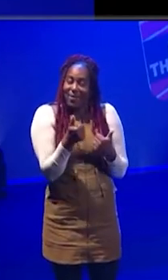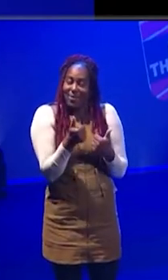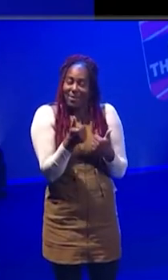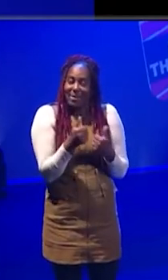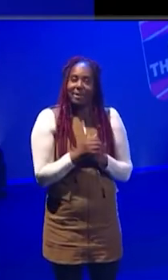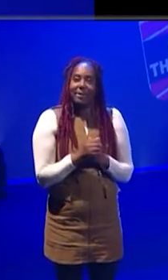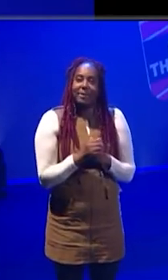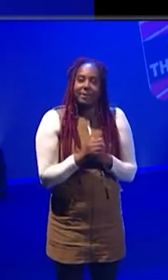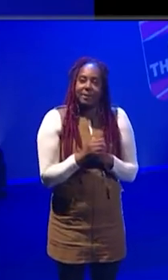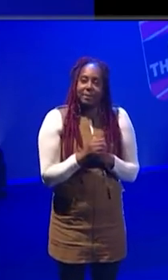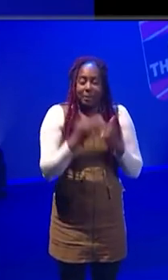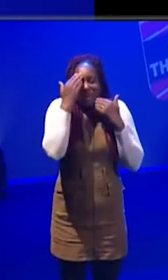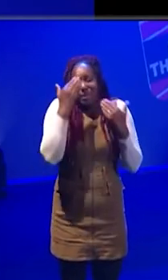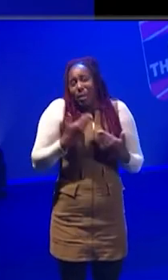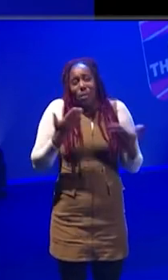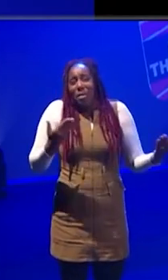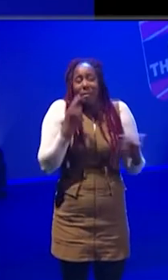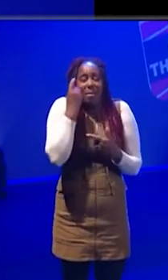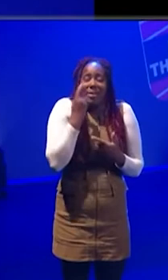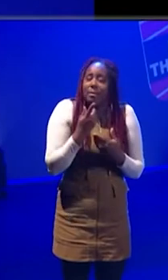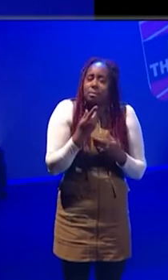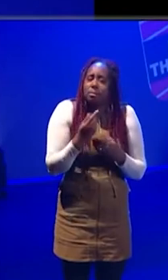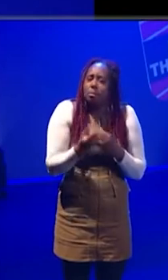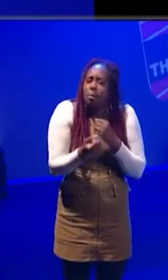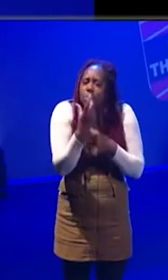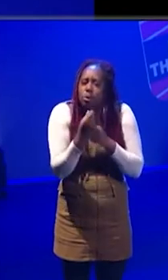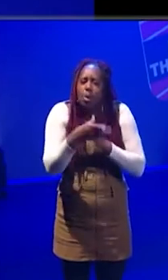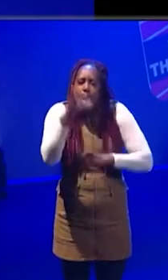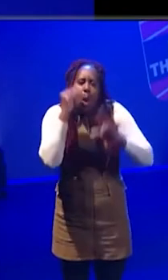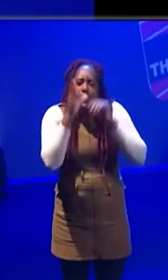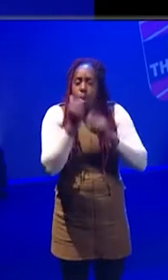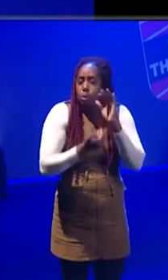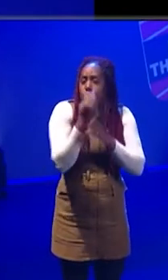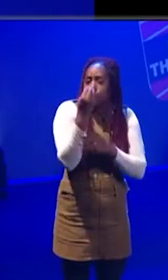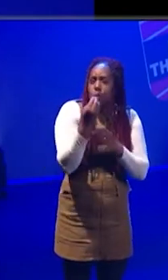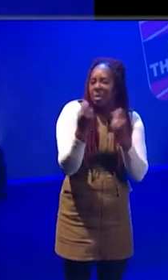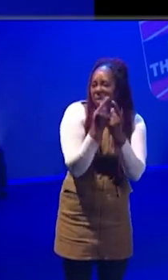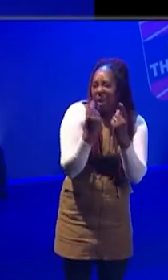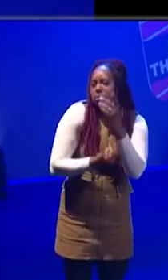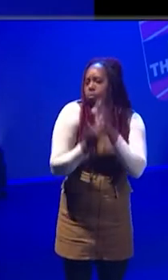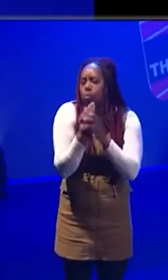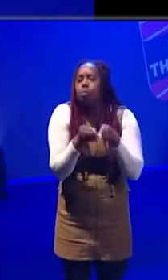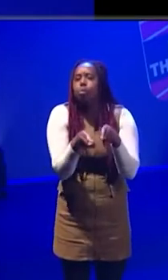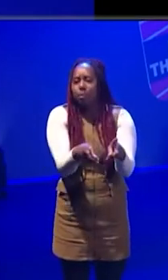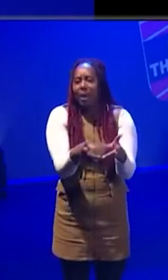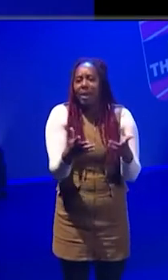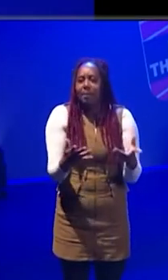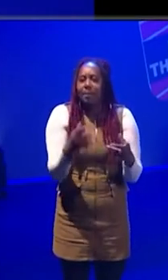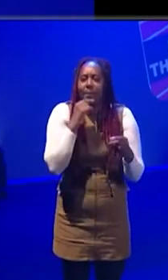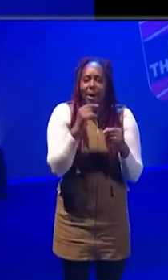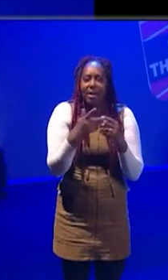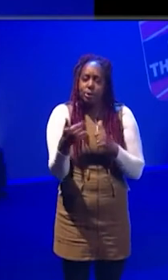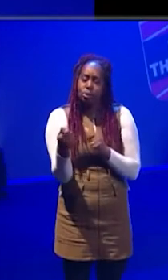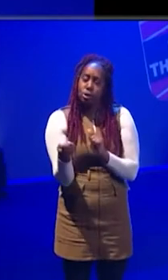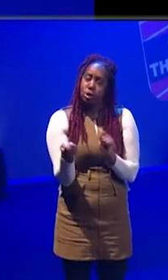So, yeah, I don't know. I think I think it's an opportunity to learn new things and new ways. But I think the landscape has